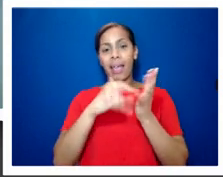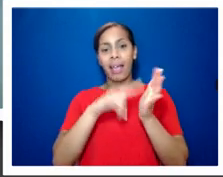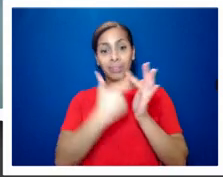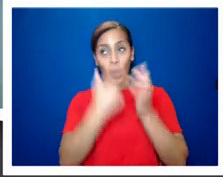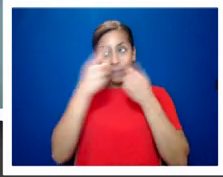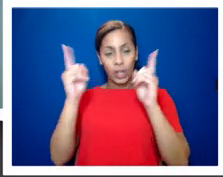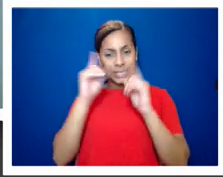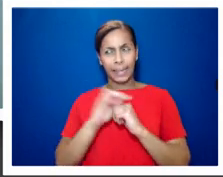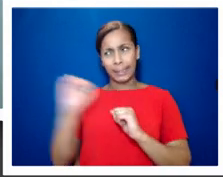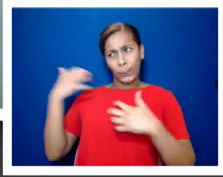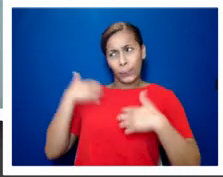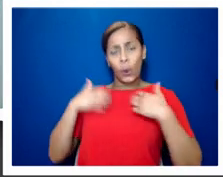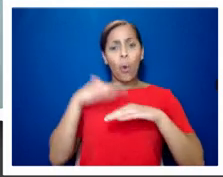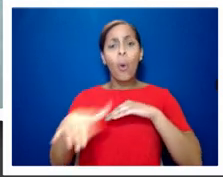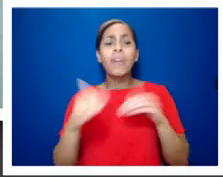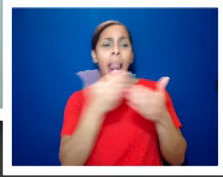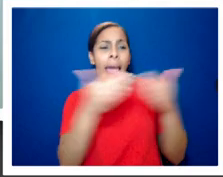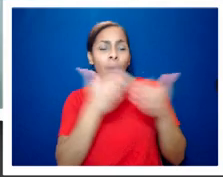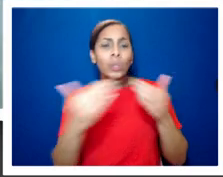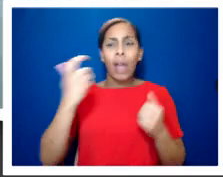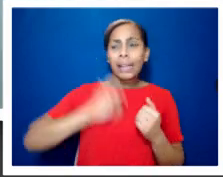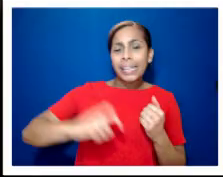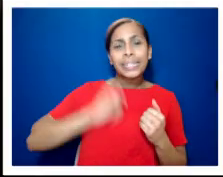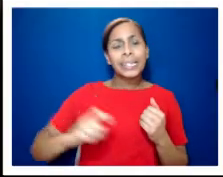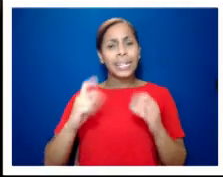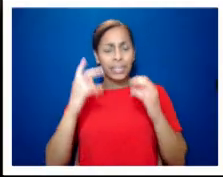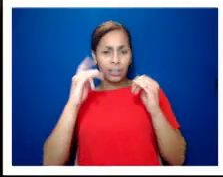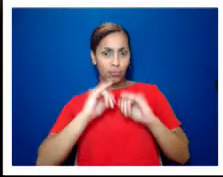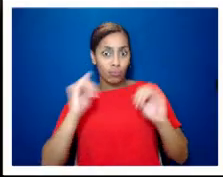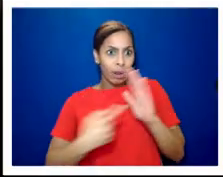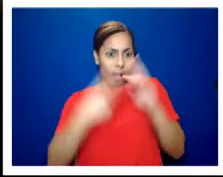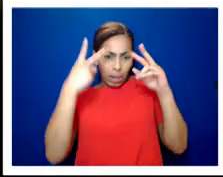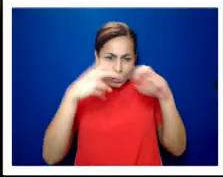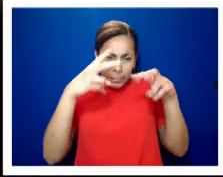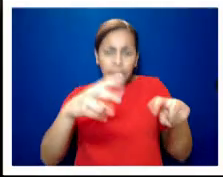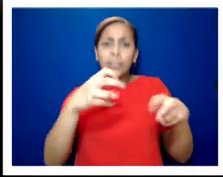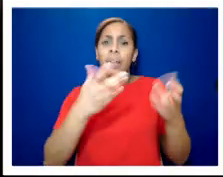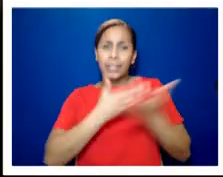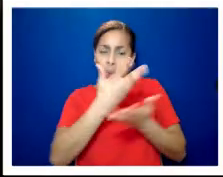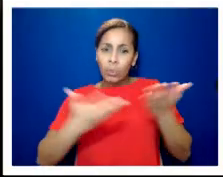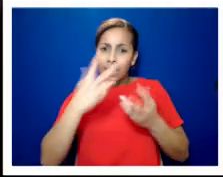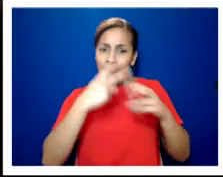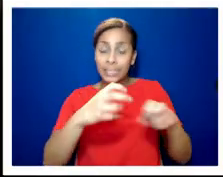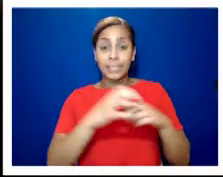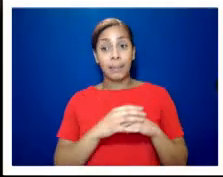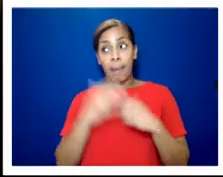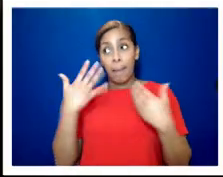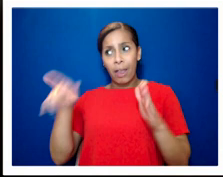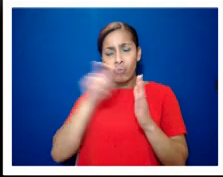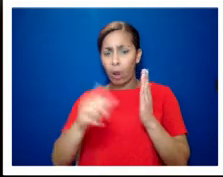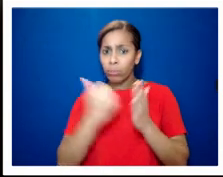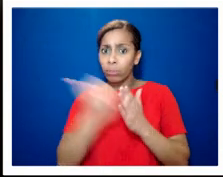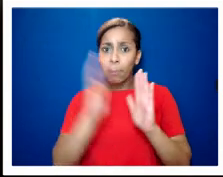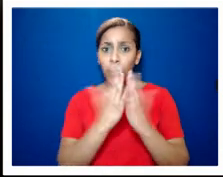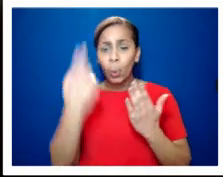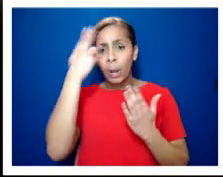language and identities and critical discourse analysis um and he's written a fabulous book called polari uh and if you haven't checked it